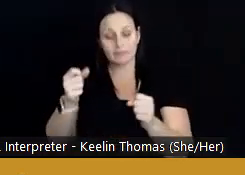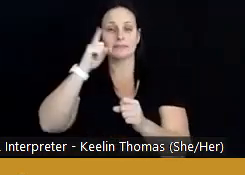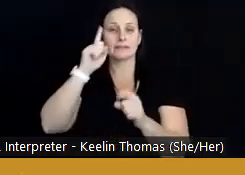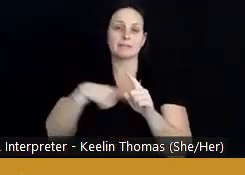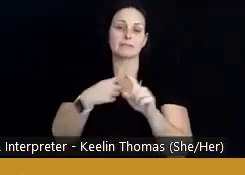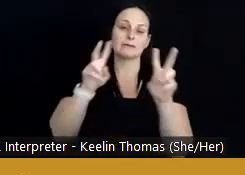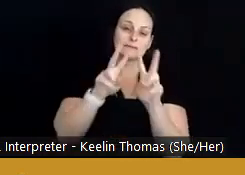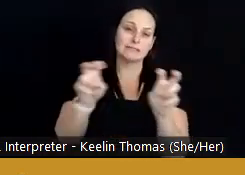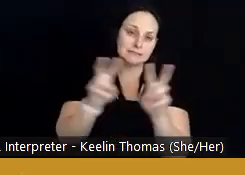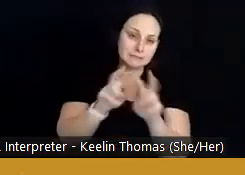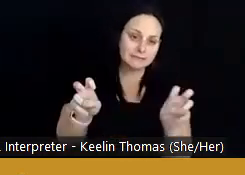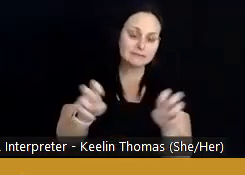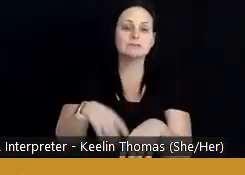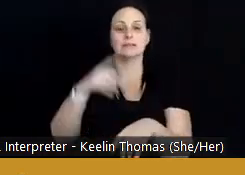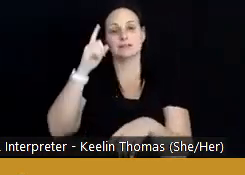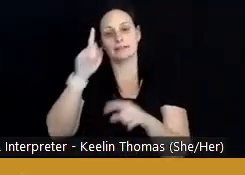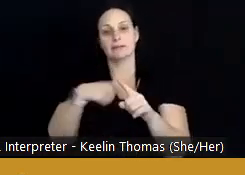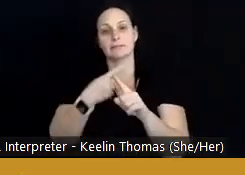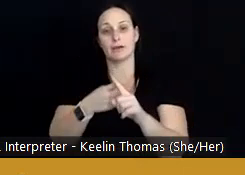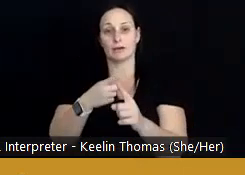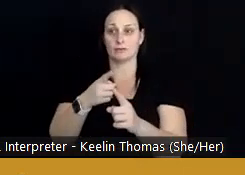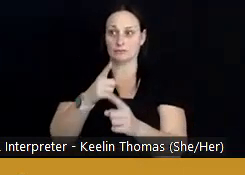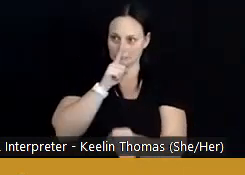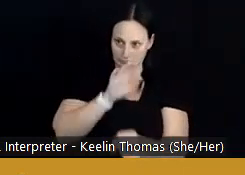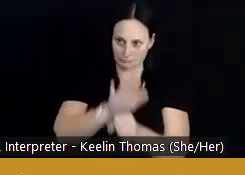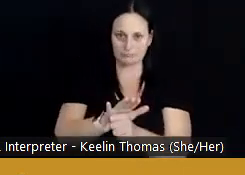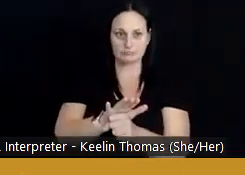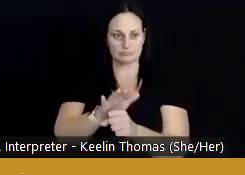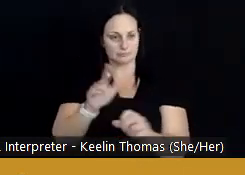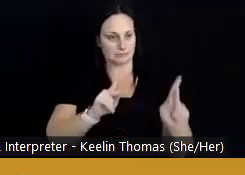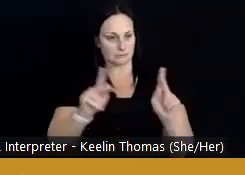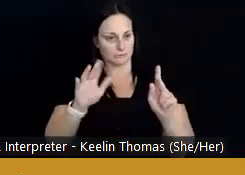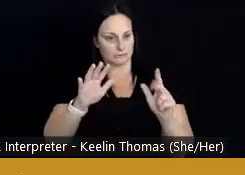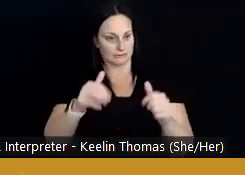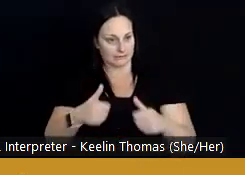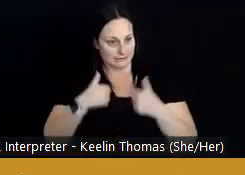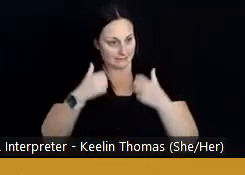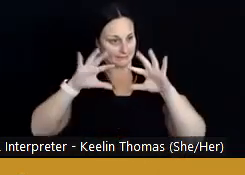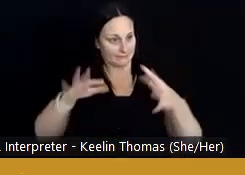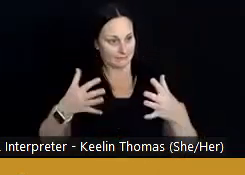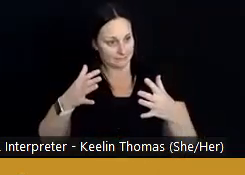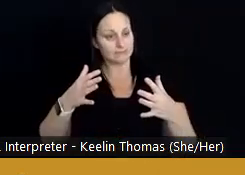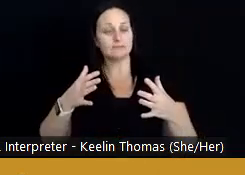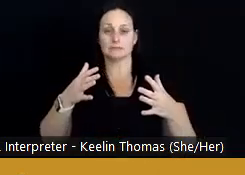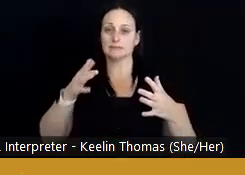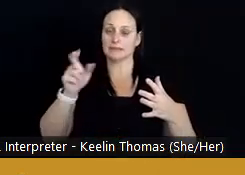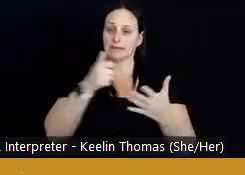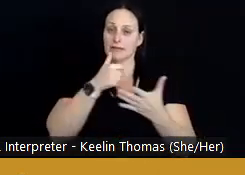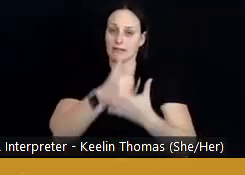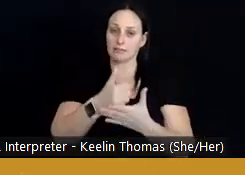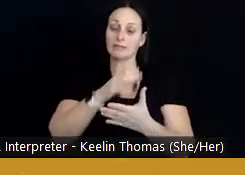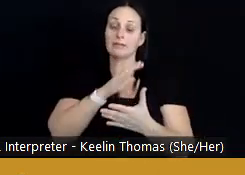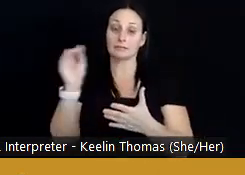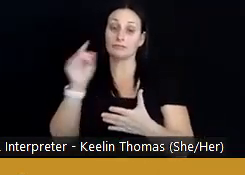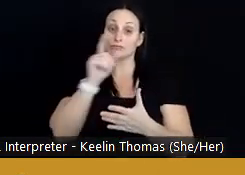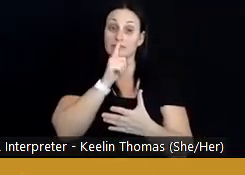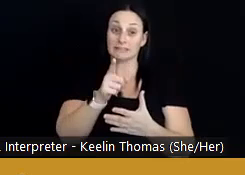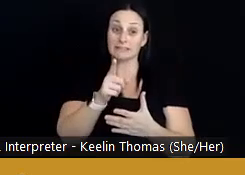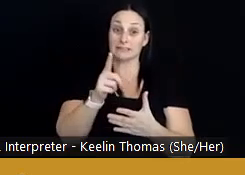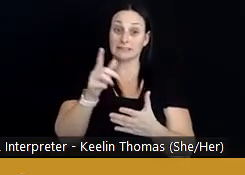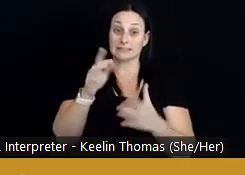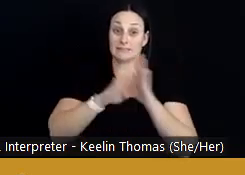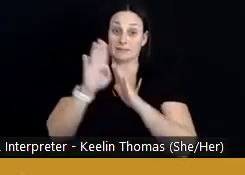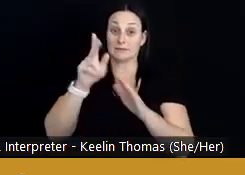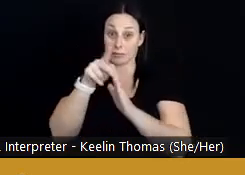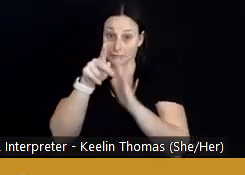health, we think about assuring that all individuals within a society can be helpful, and developing policies that make